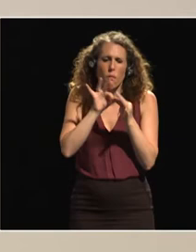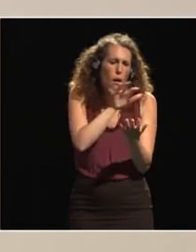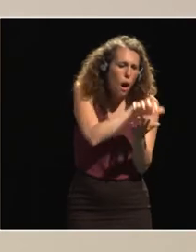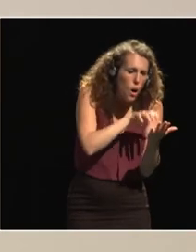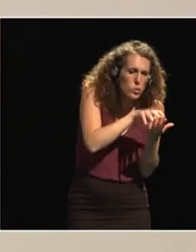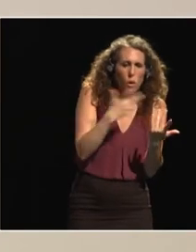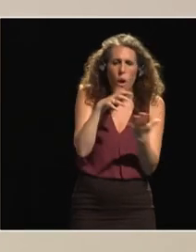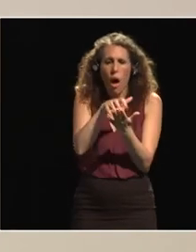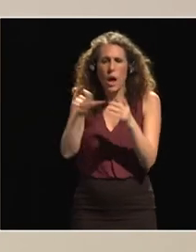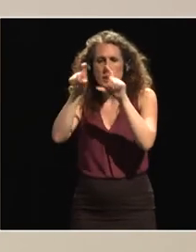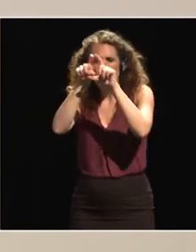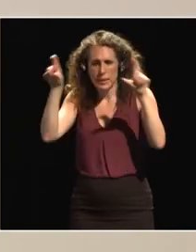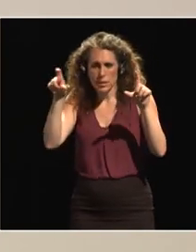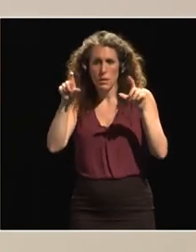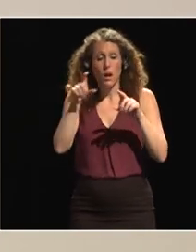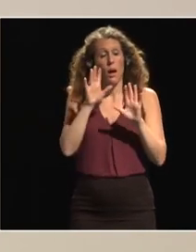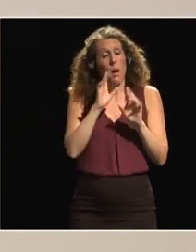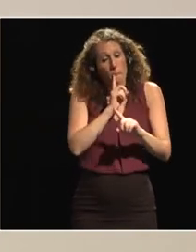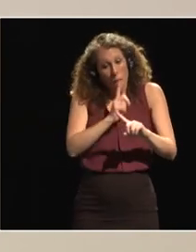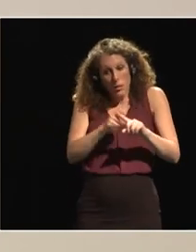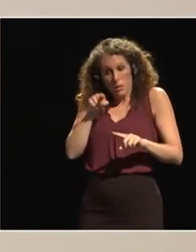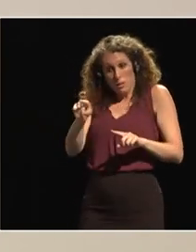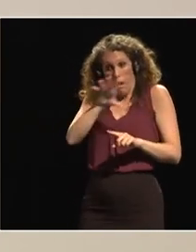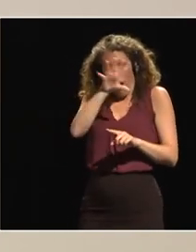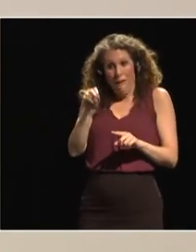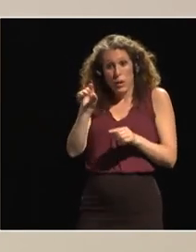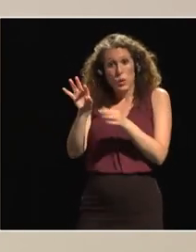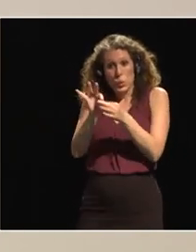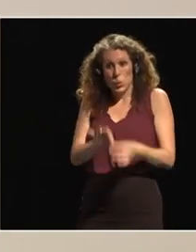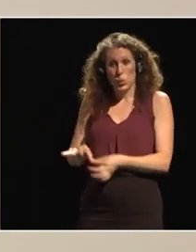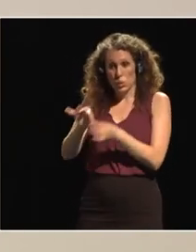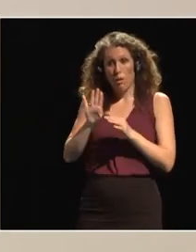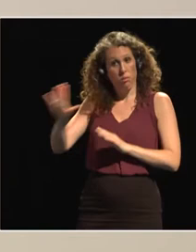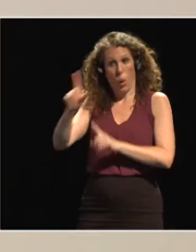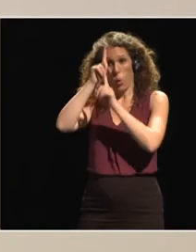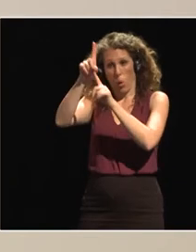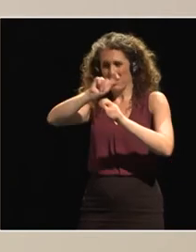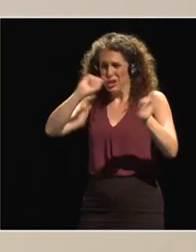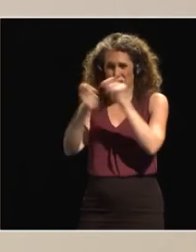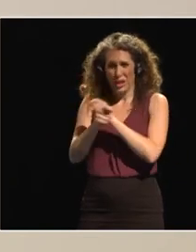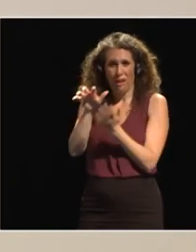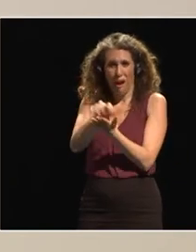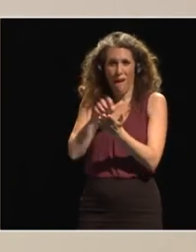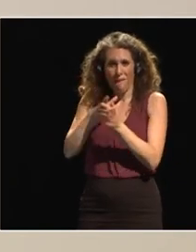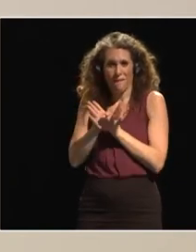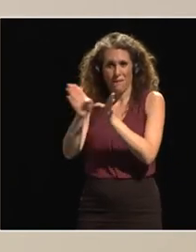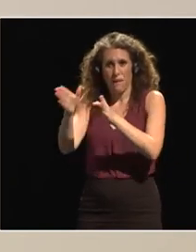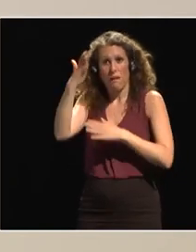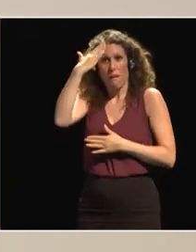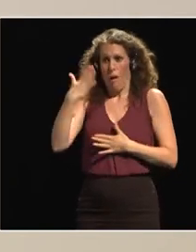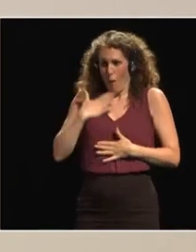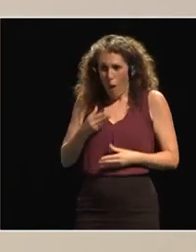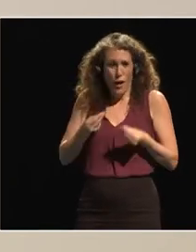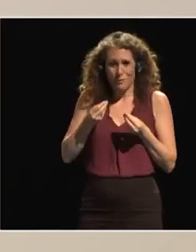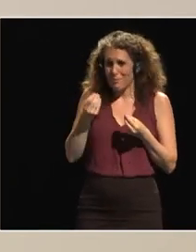and it is also a priority of the African Union to transform their agricultural sector in order to unlock the potential to help feed and employ an